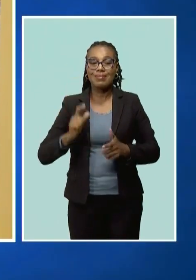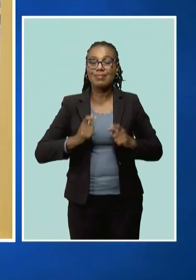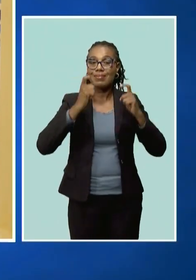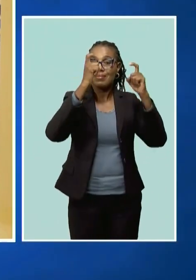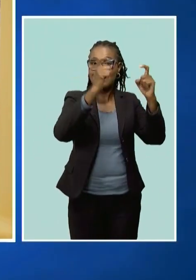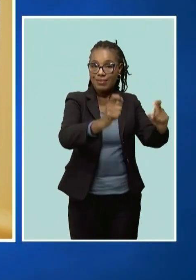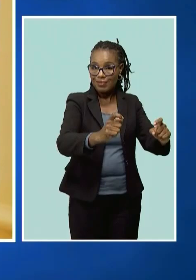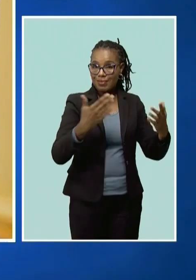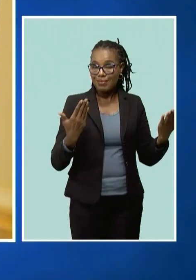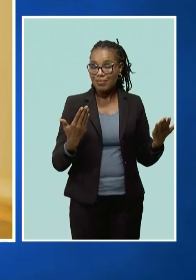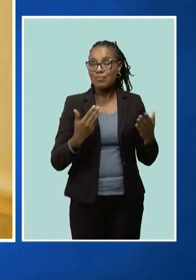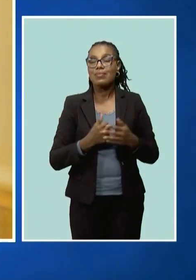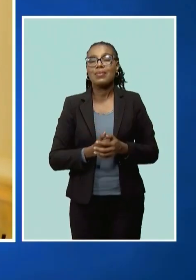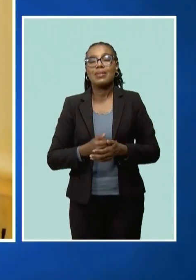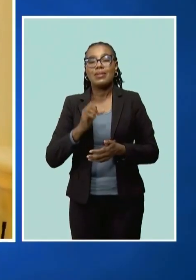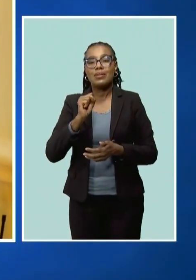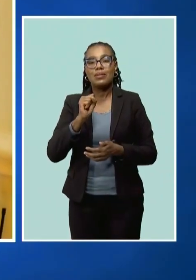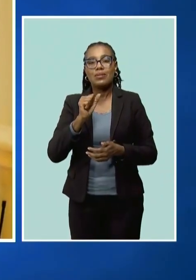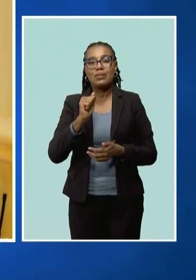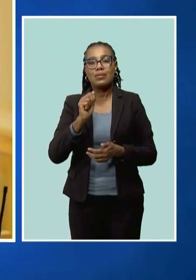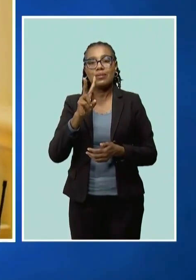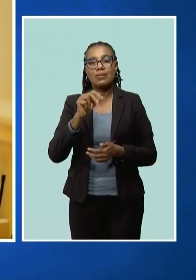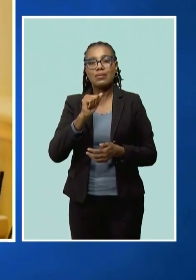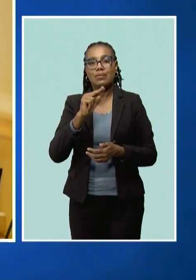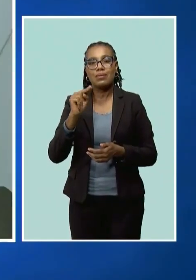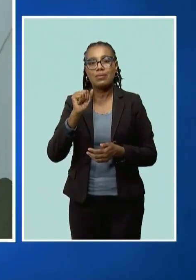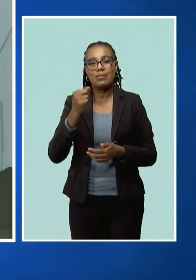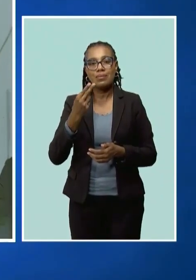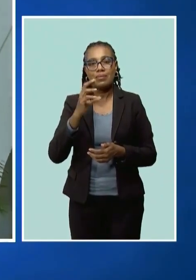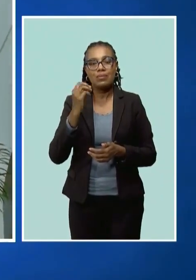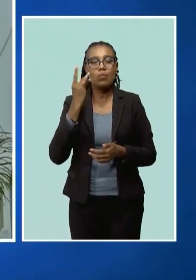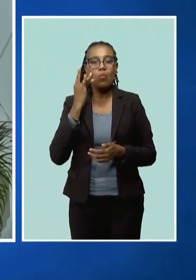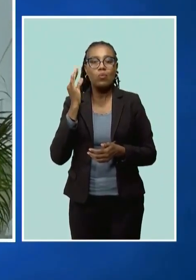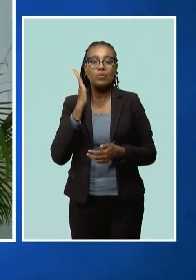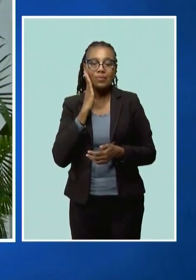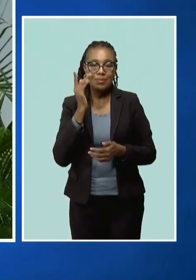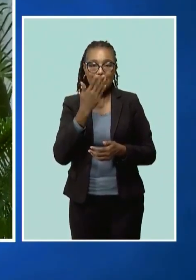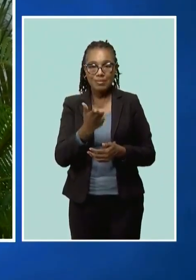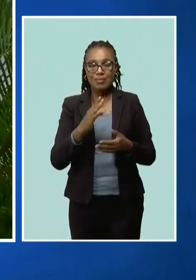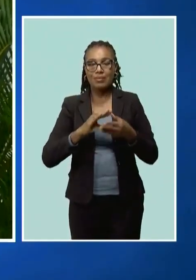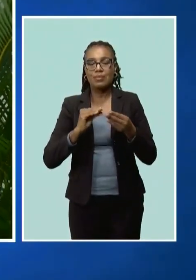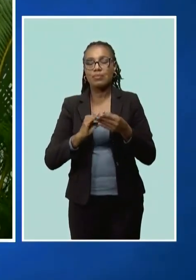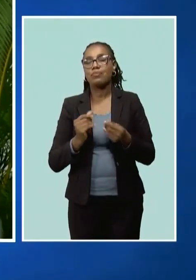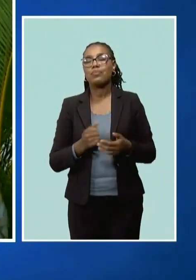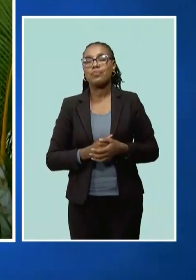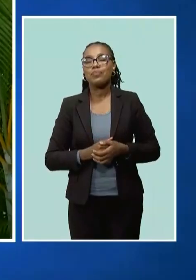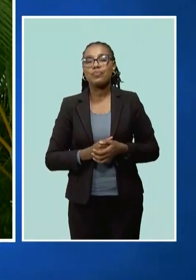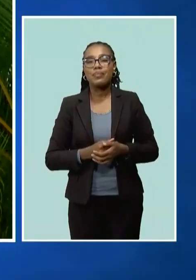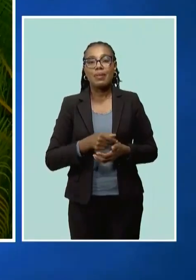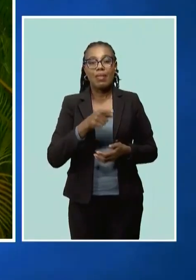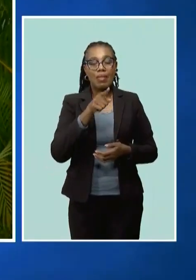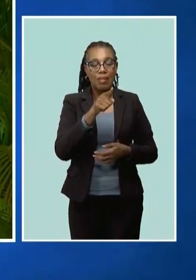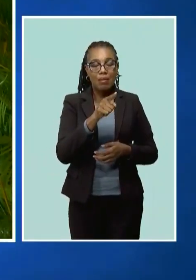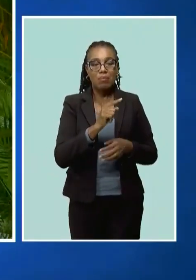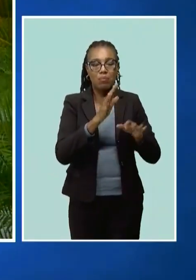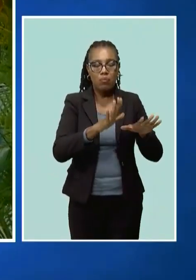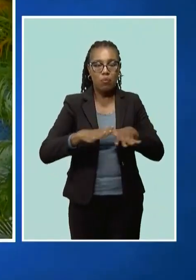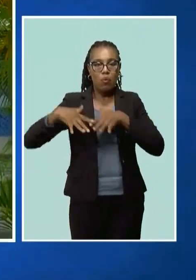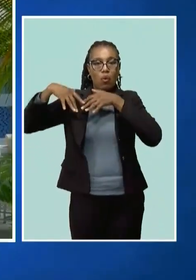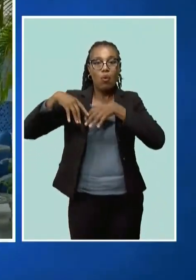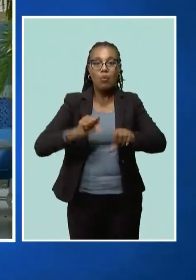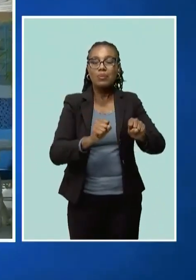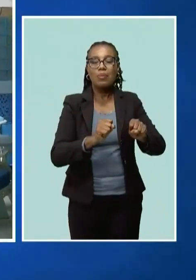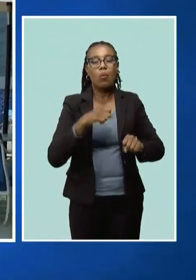at the Savannah Hotel. In delivering the feature remarks, Deputy Permanent Secretary Curtis Jiltz called it a practical real life